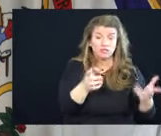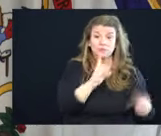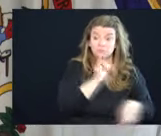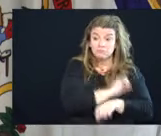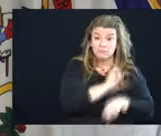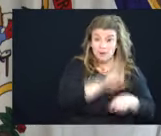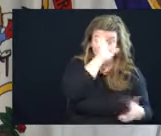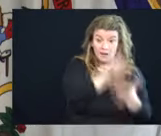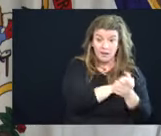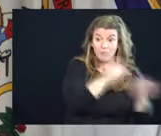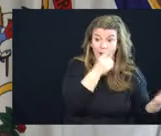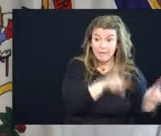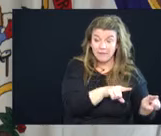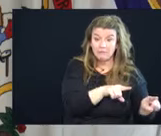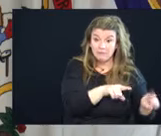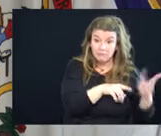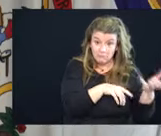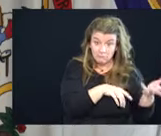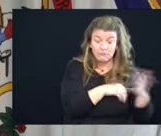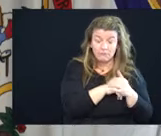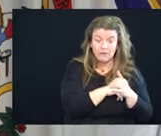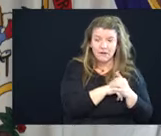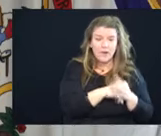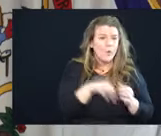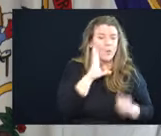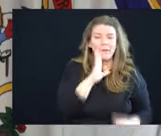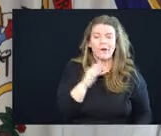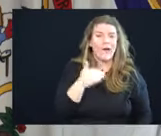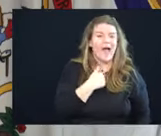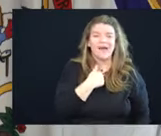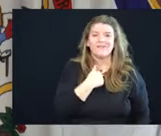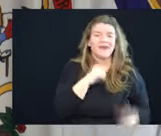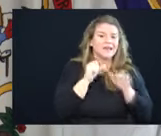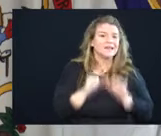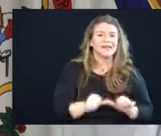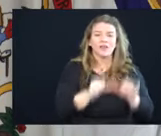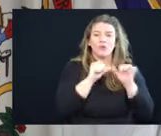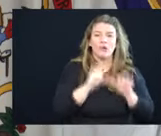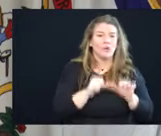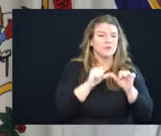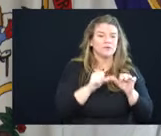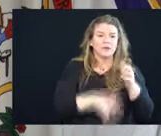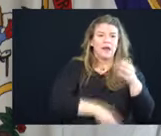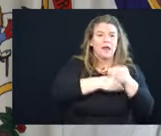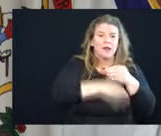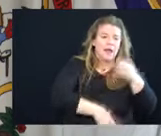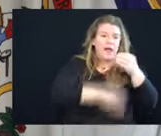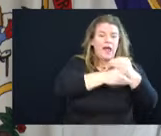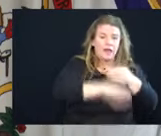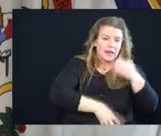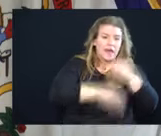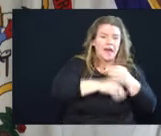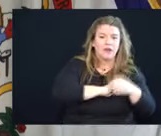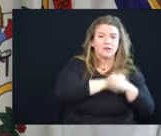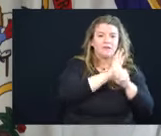is going to happen. There's going to be continual spinoffs of this spinoffs